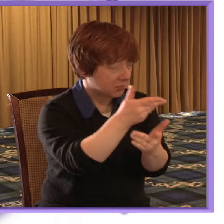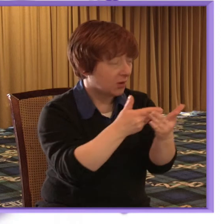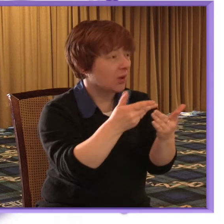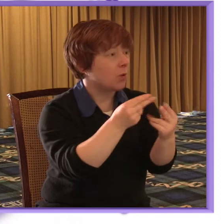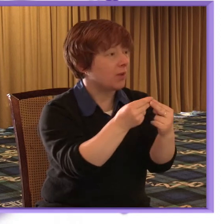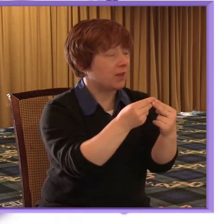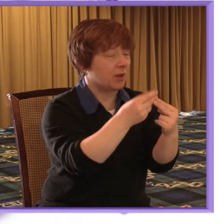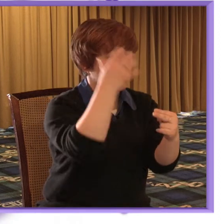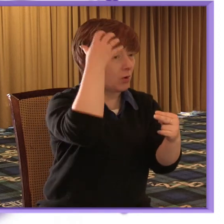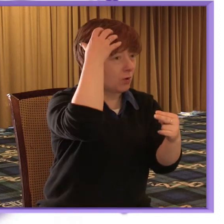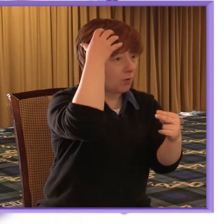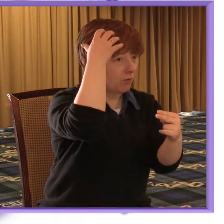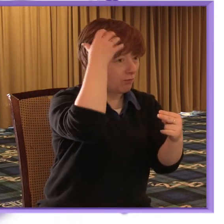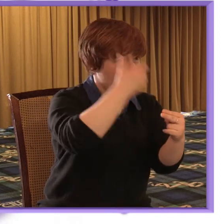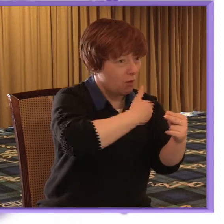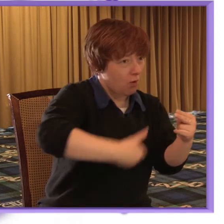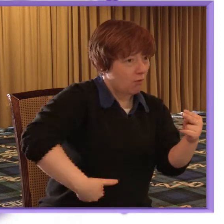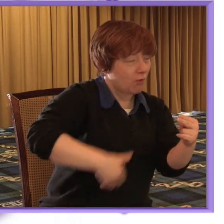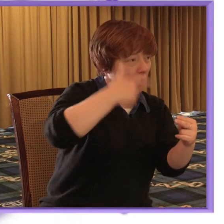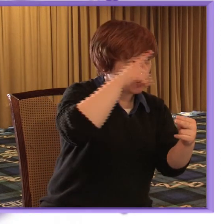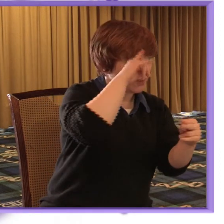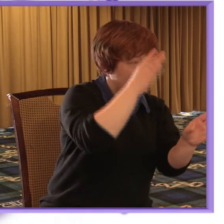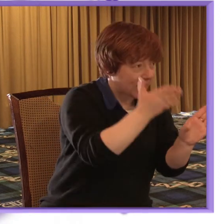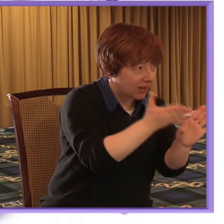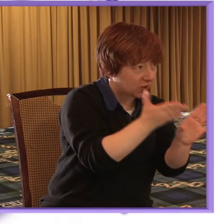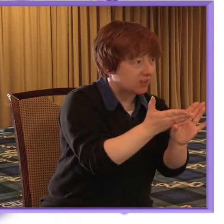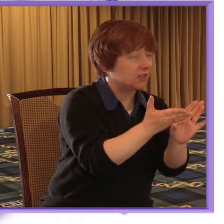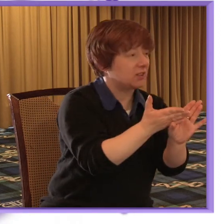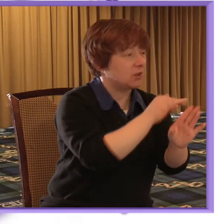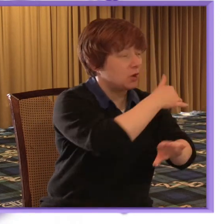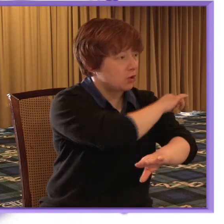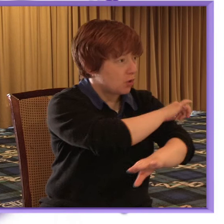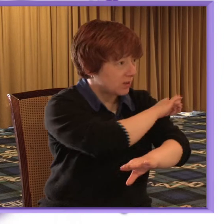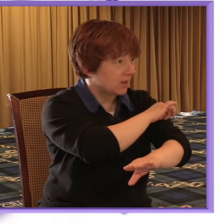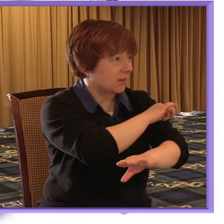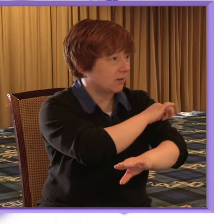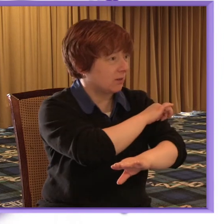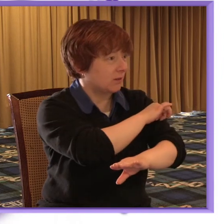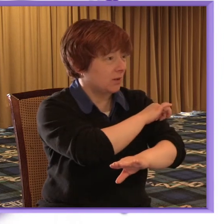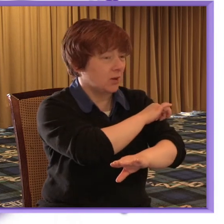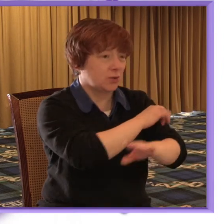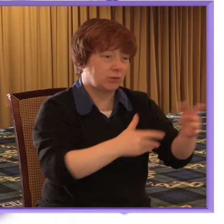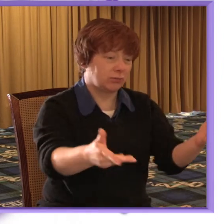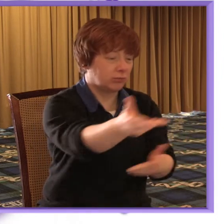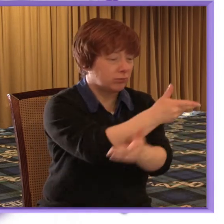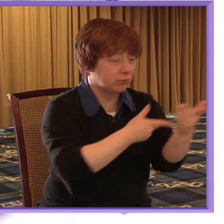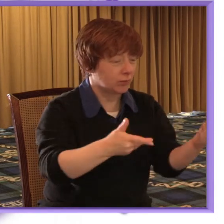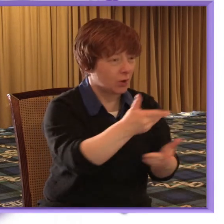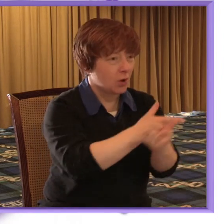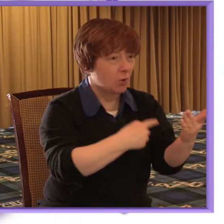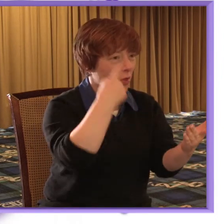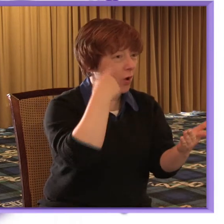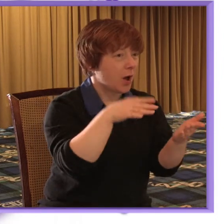College of Psychiatrists the AMRC and the Royal College of Nursing to articulate how parity of esteem should be